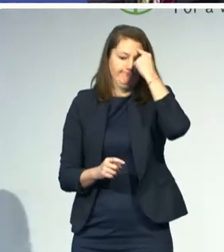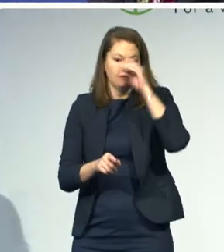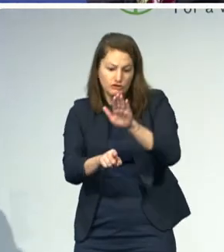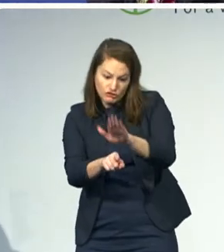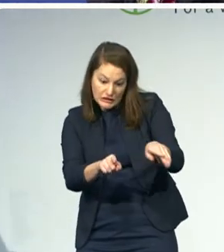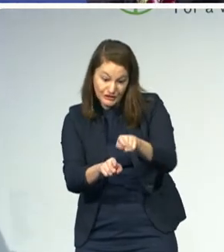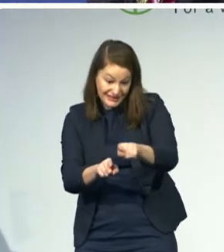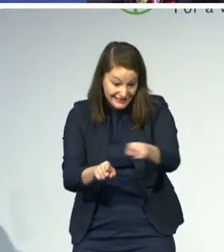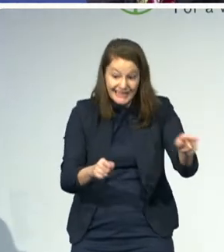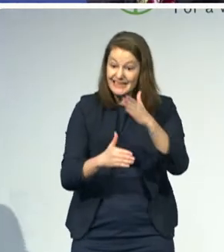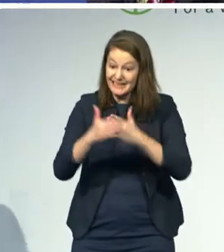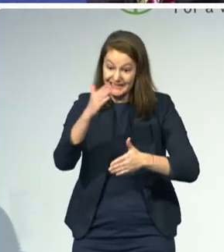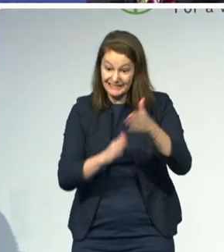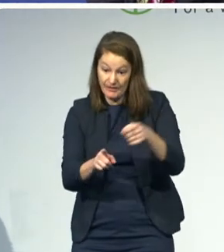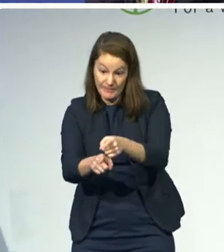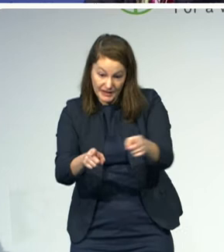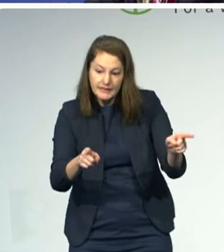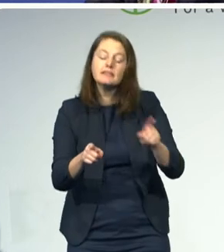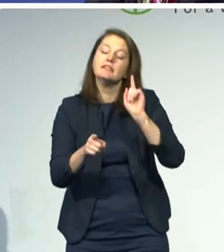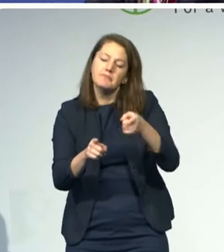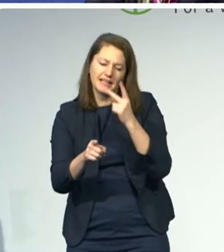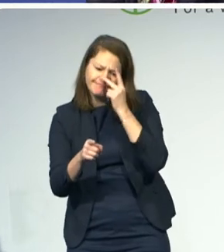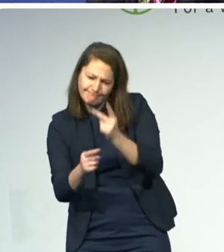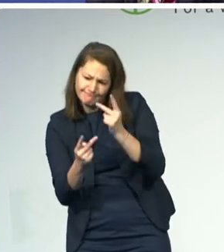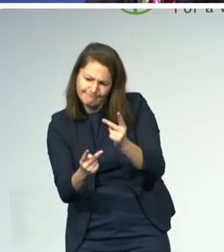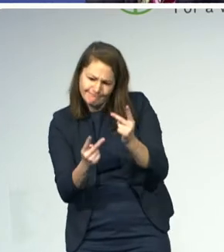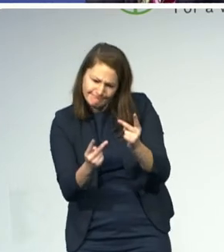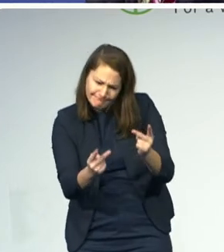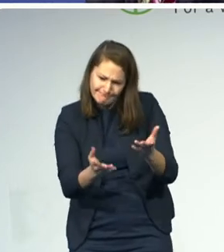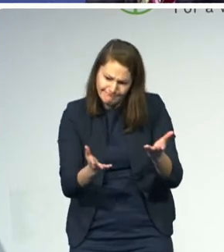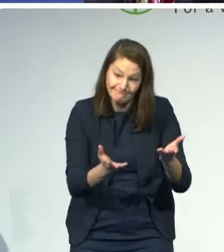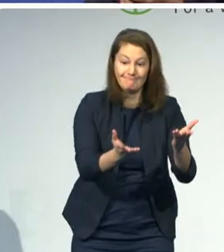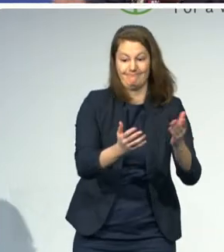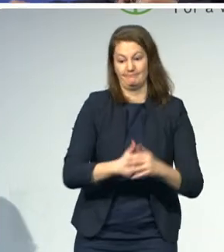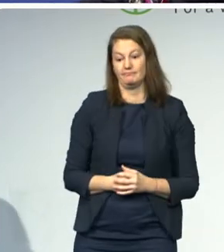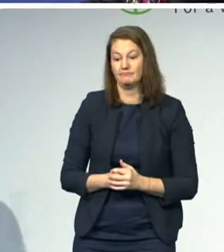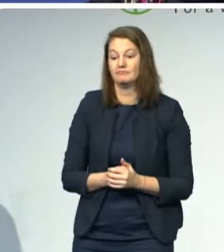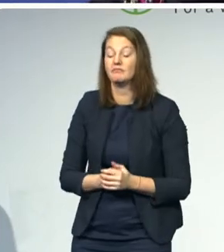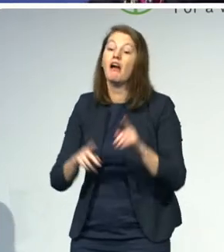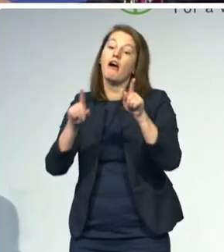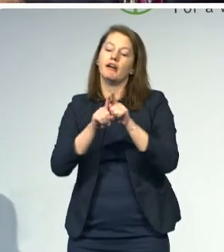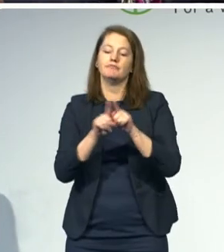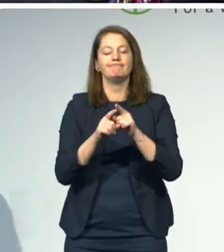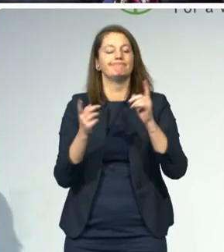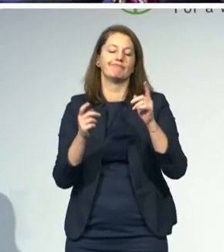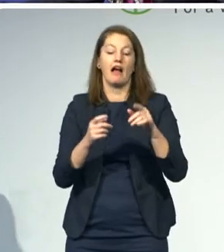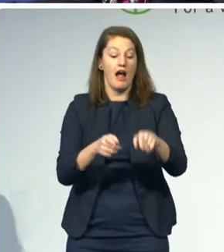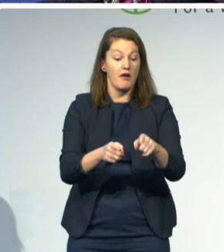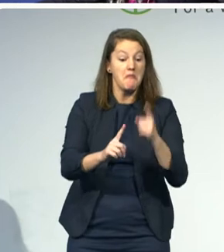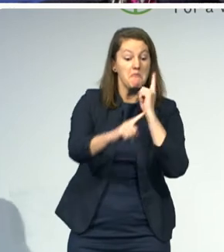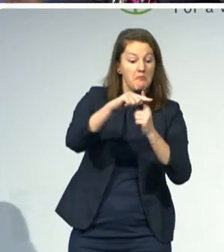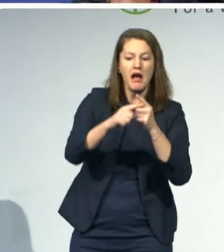remember that education is not only about learning outcomes. Learning outcomes are, of course,